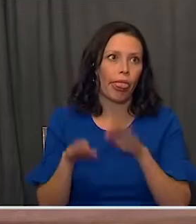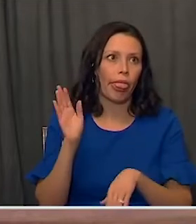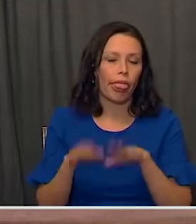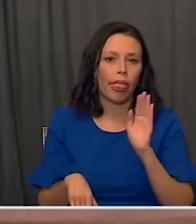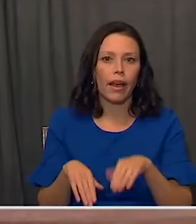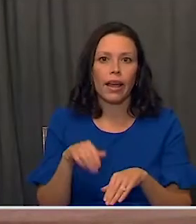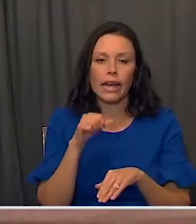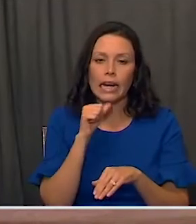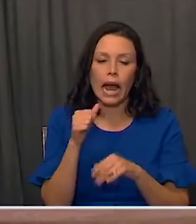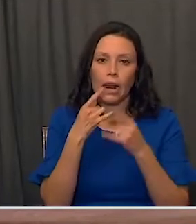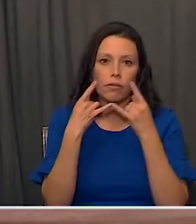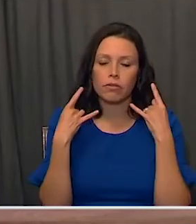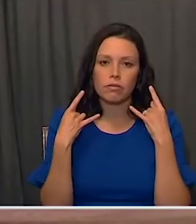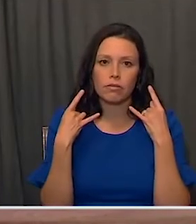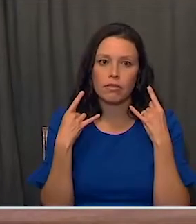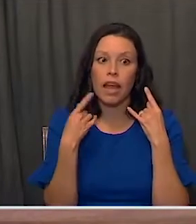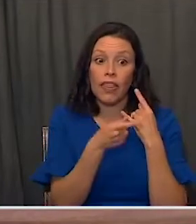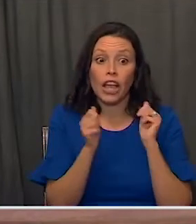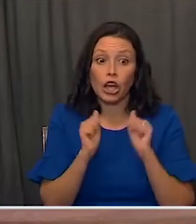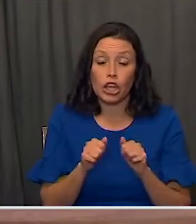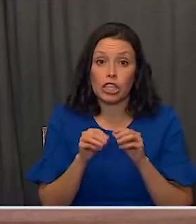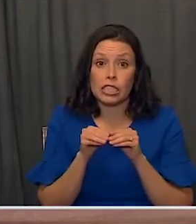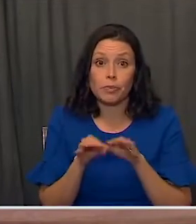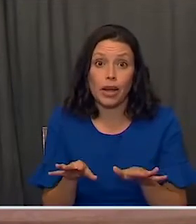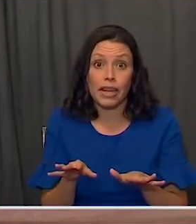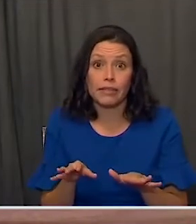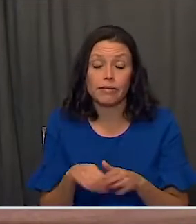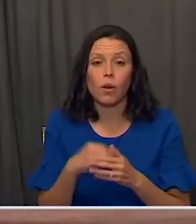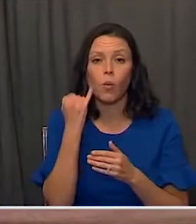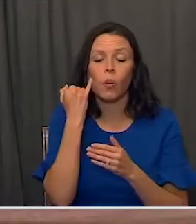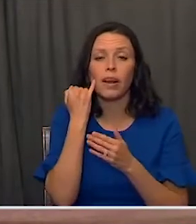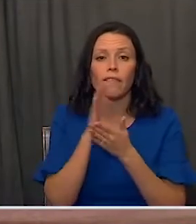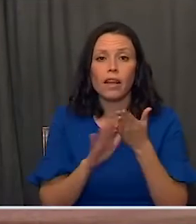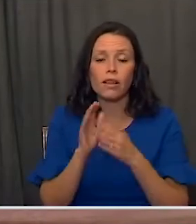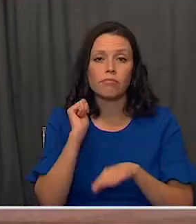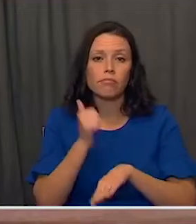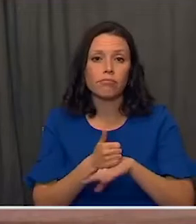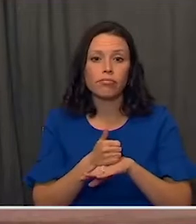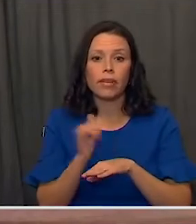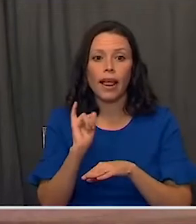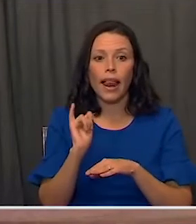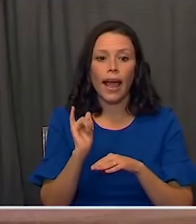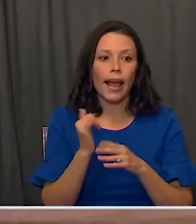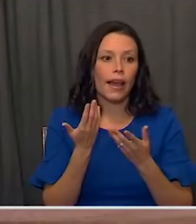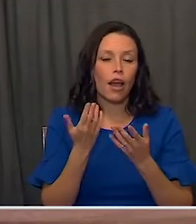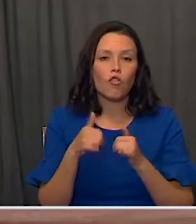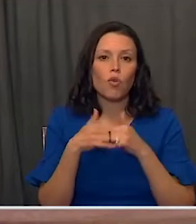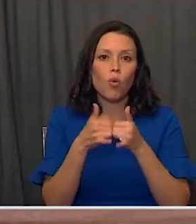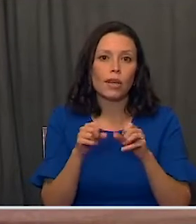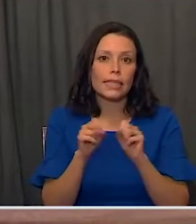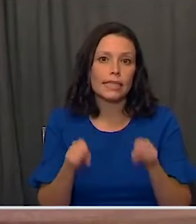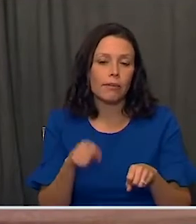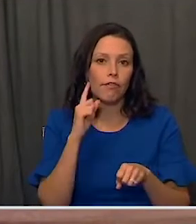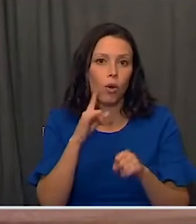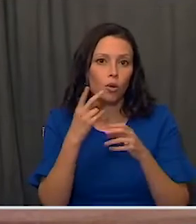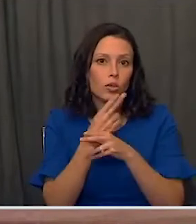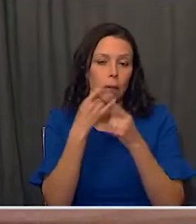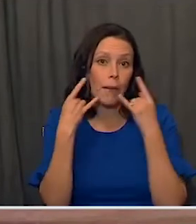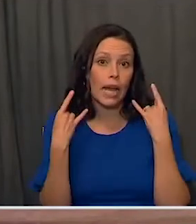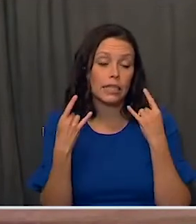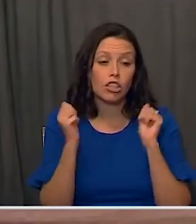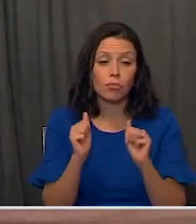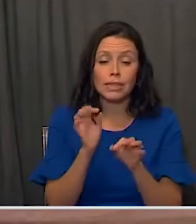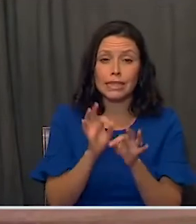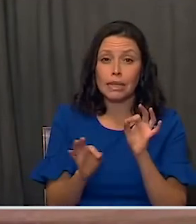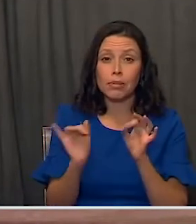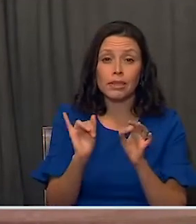this age group are a potential source of spread. What if colleges implemented a random reward system for mask wearing? This could be